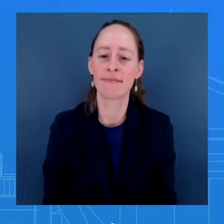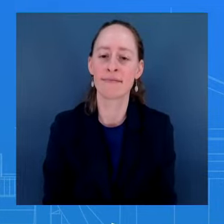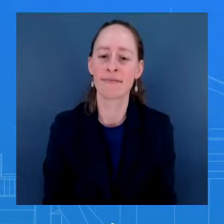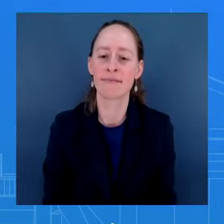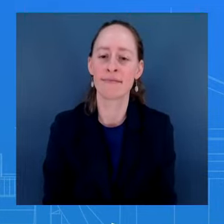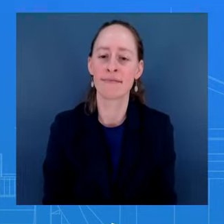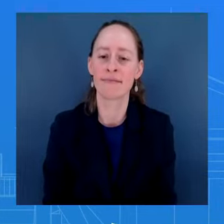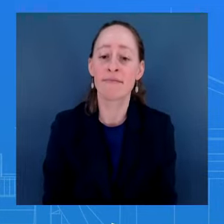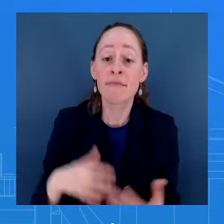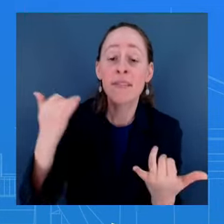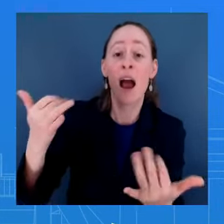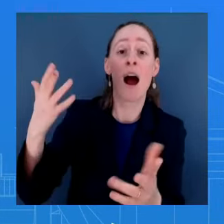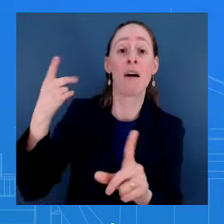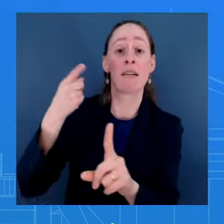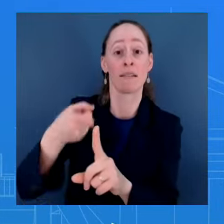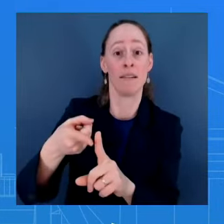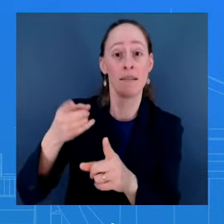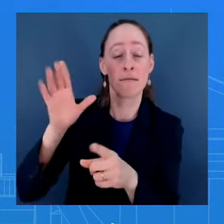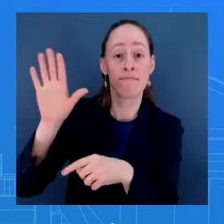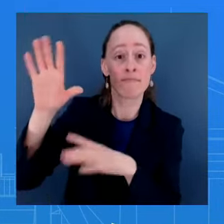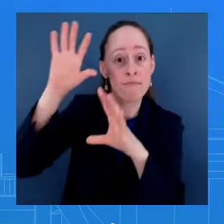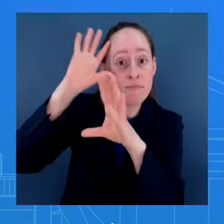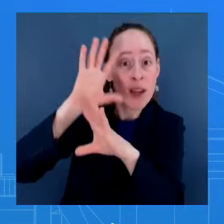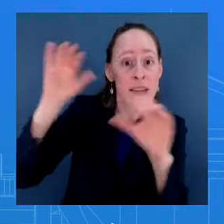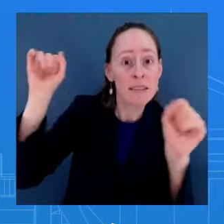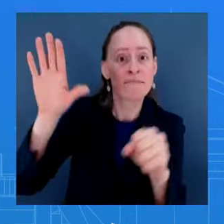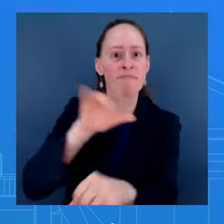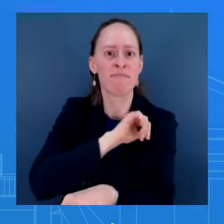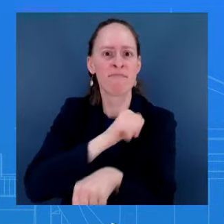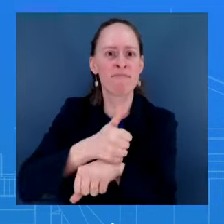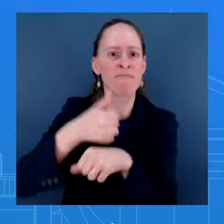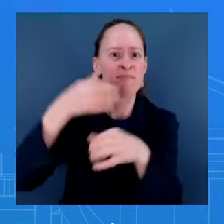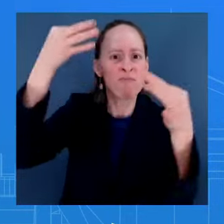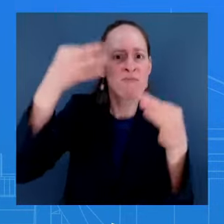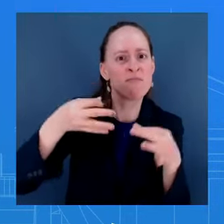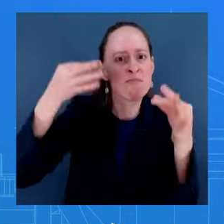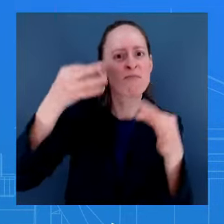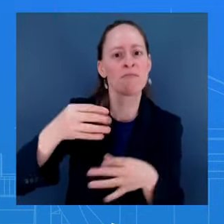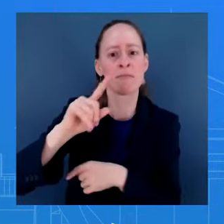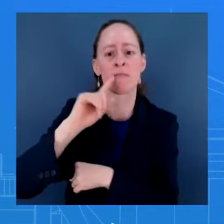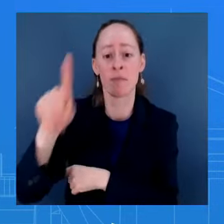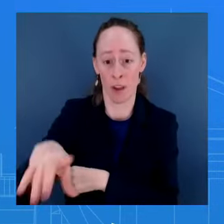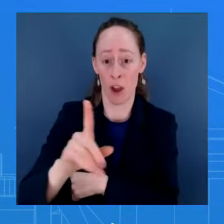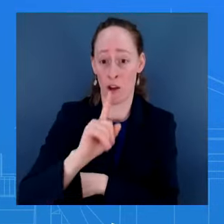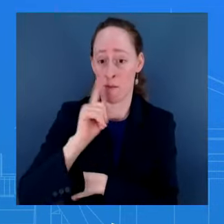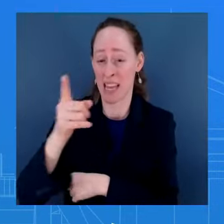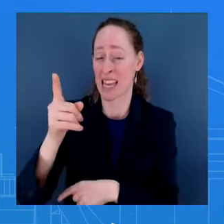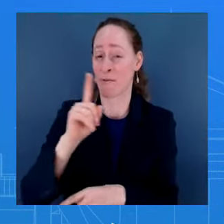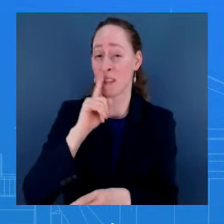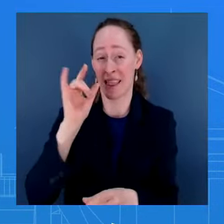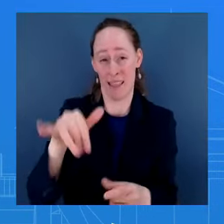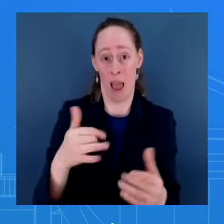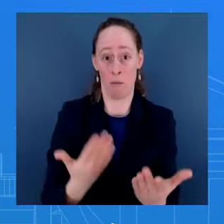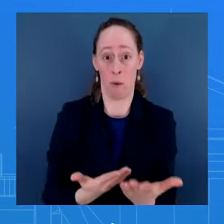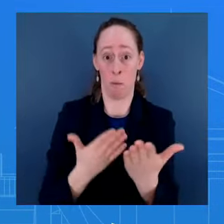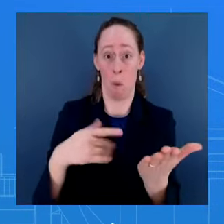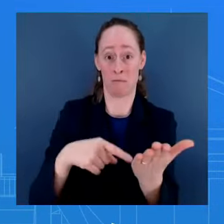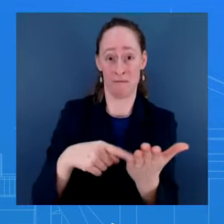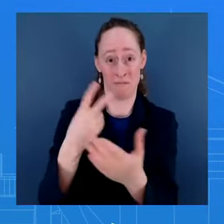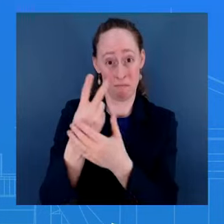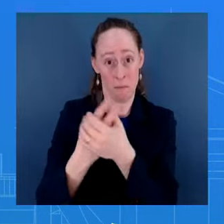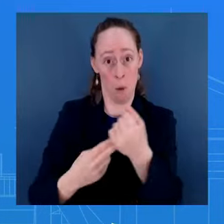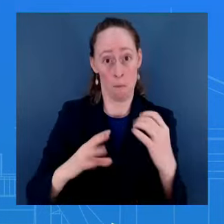been able to have the impact that bipartisan proposal would have had. We're always going to look at and evaluate everything,